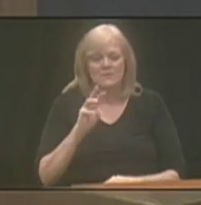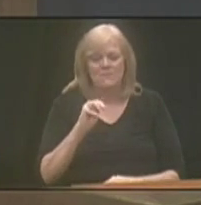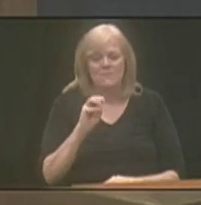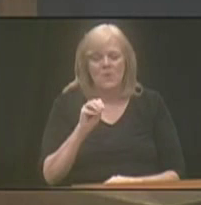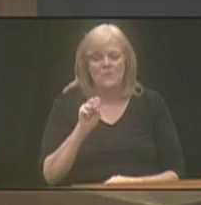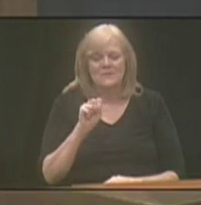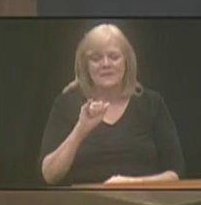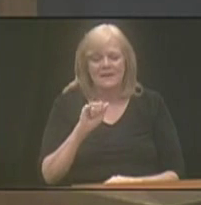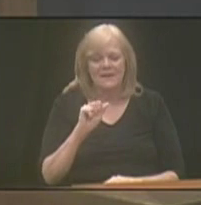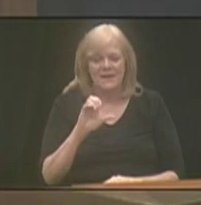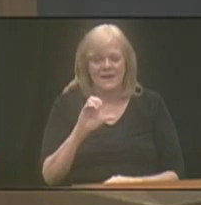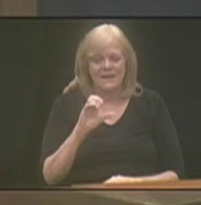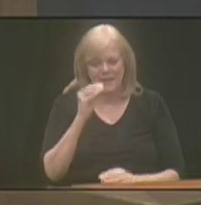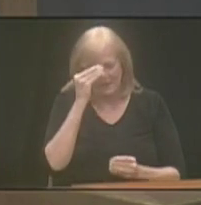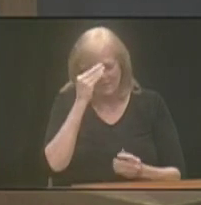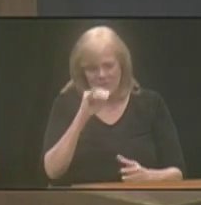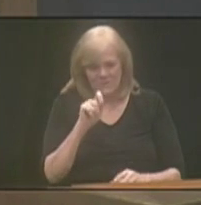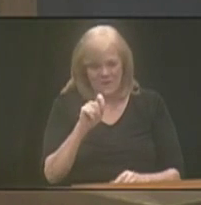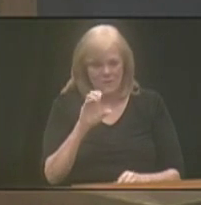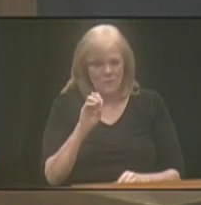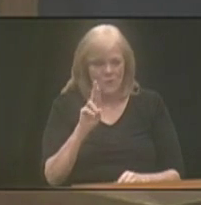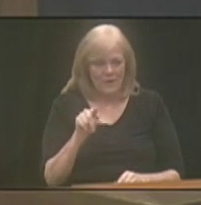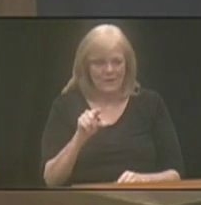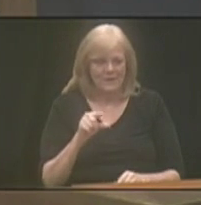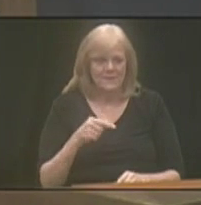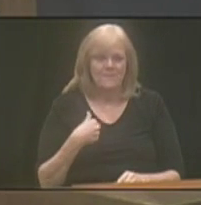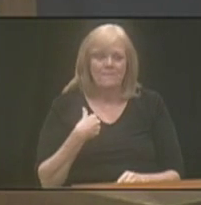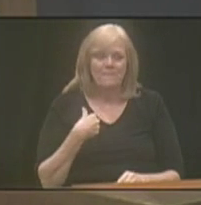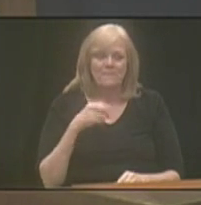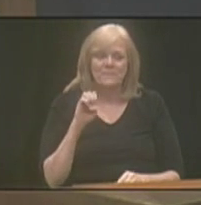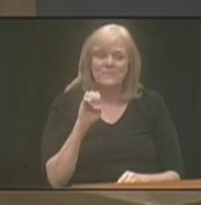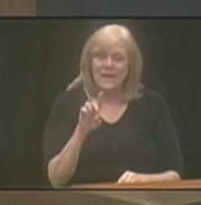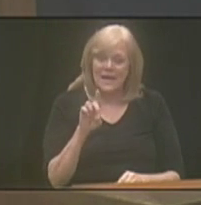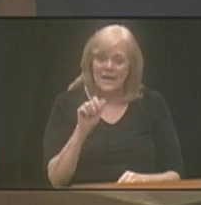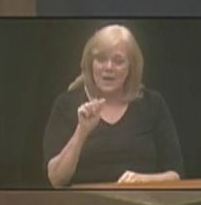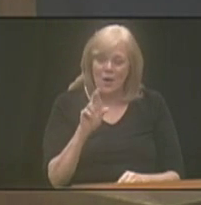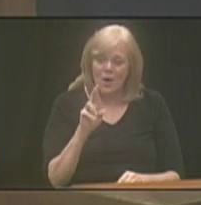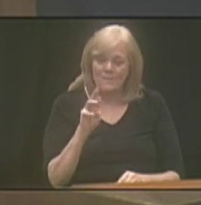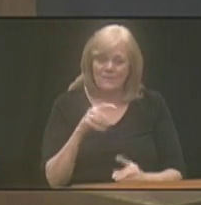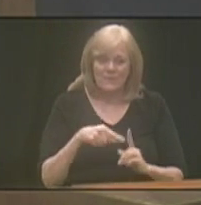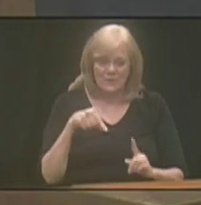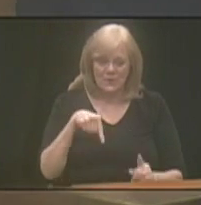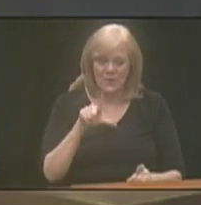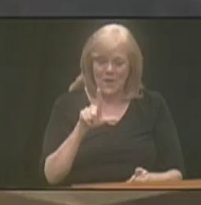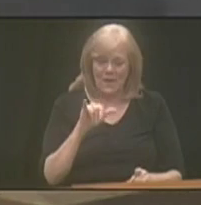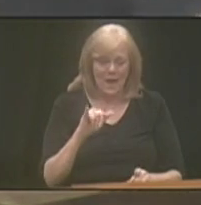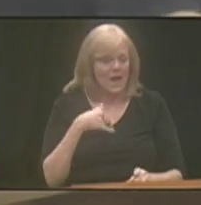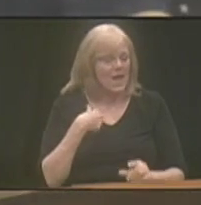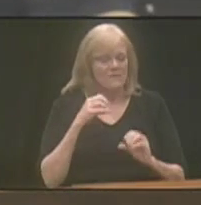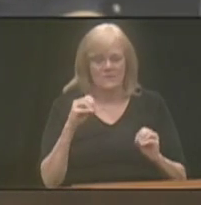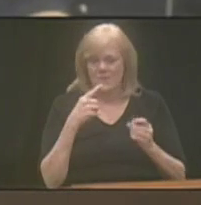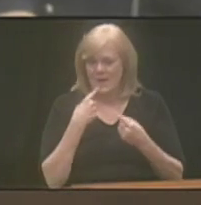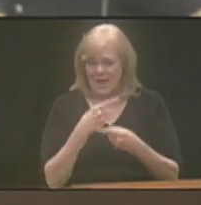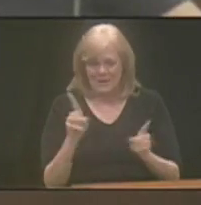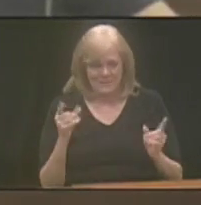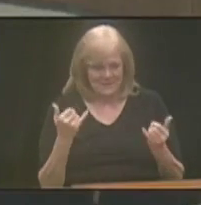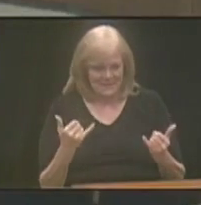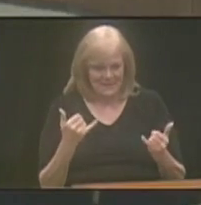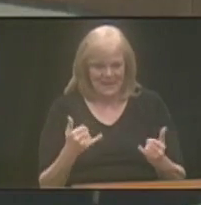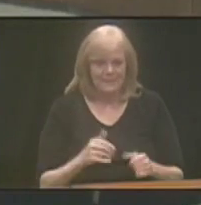mosaicinfo.org. you. I'm Ed Armstrong from QLI. I don't have any announcements today.